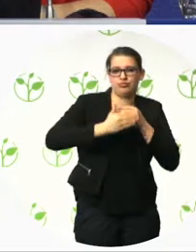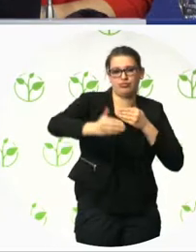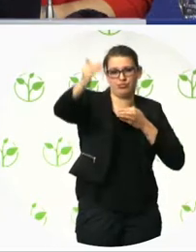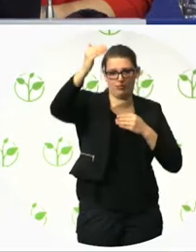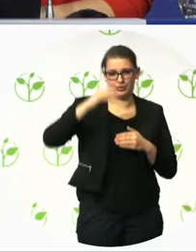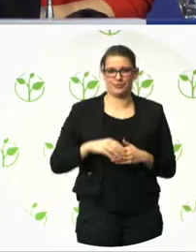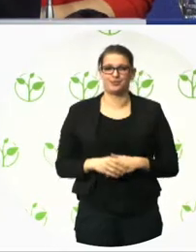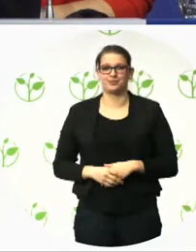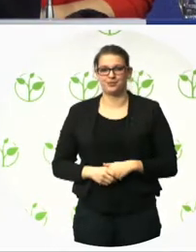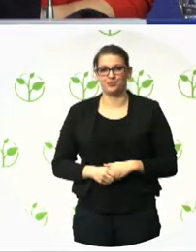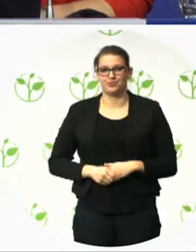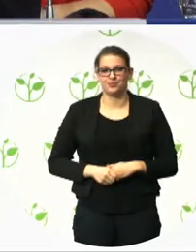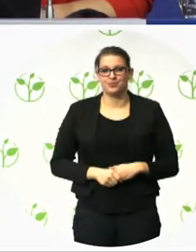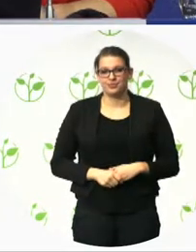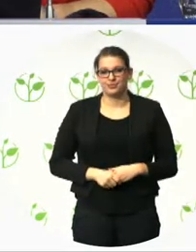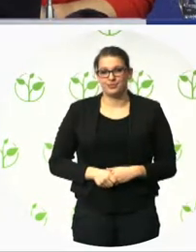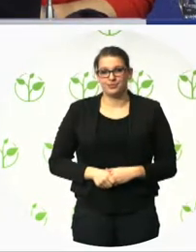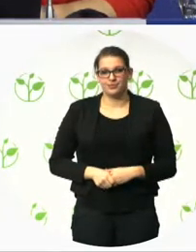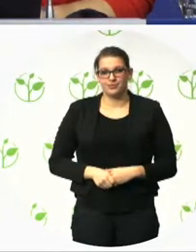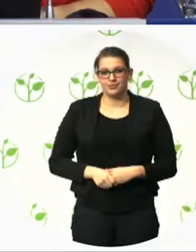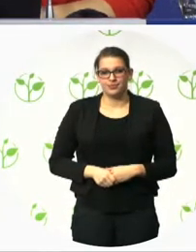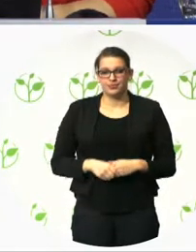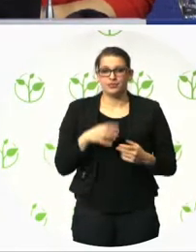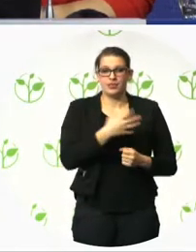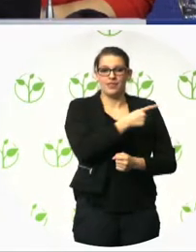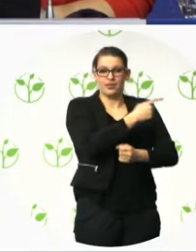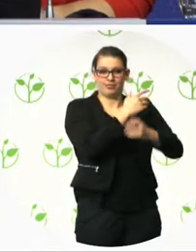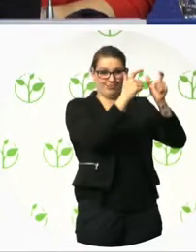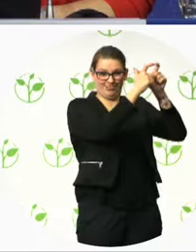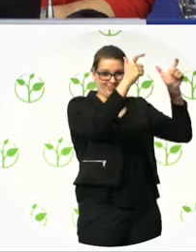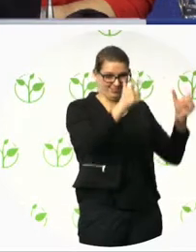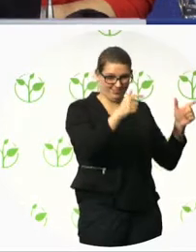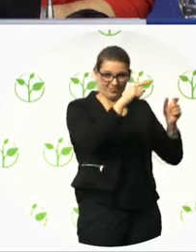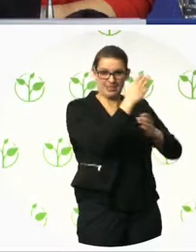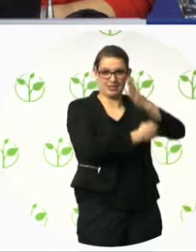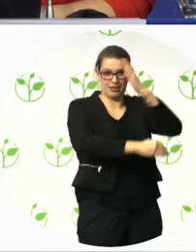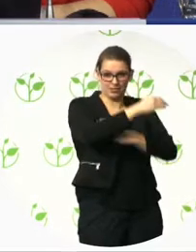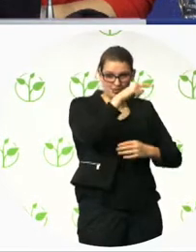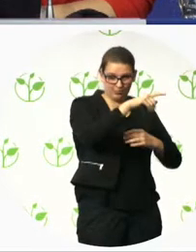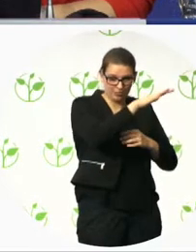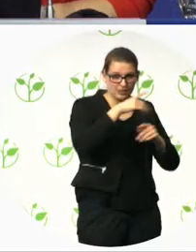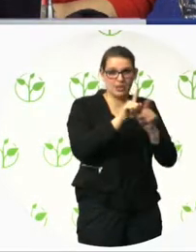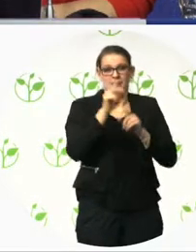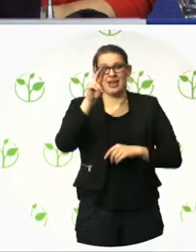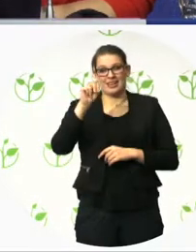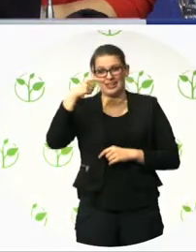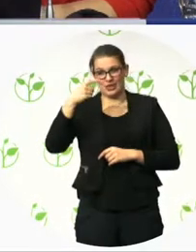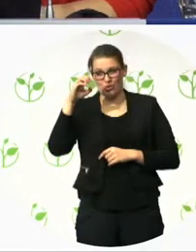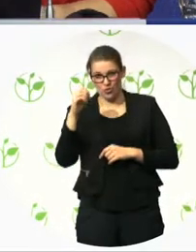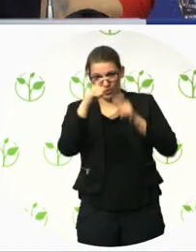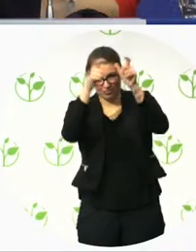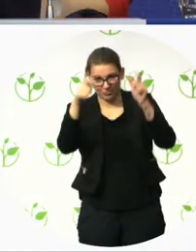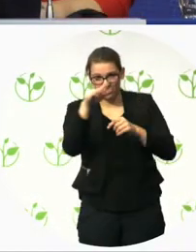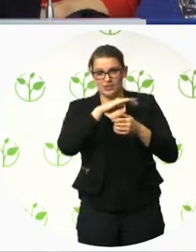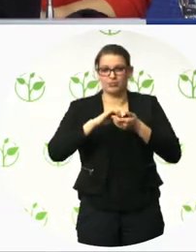other NGOs and the civil society has been involved in making the plan. By making the plan, there were